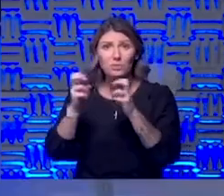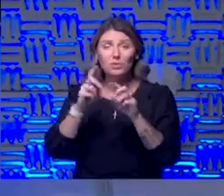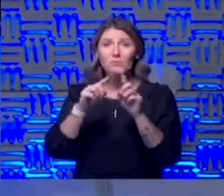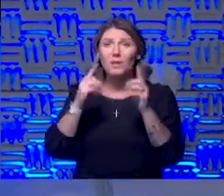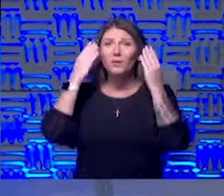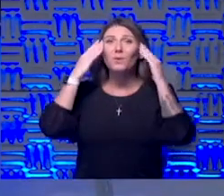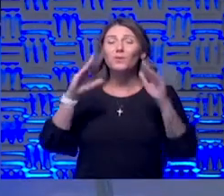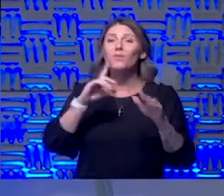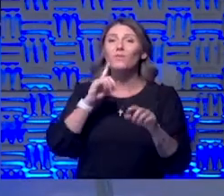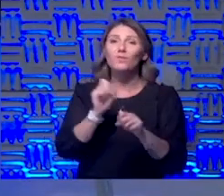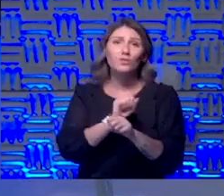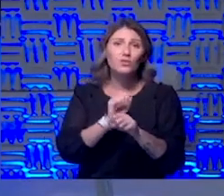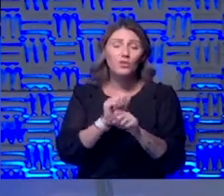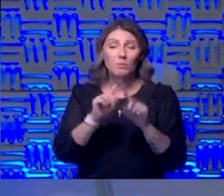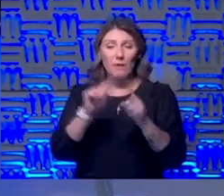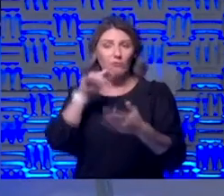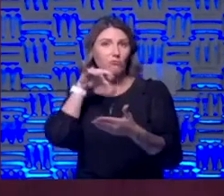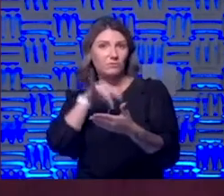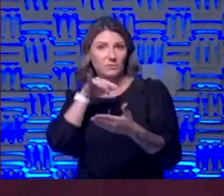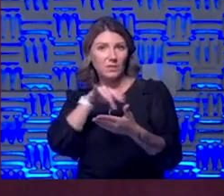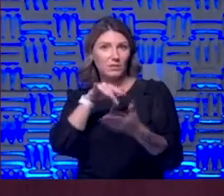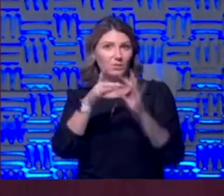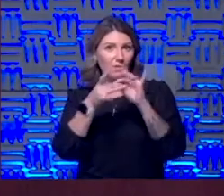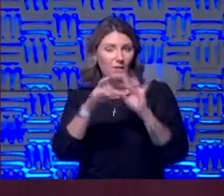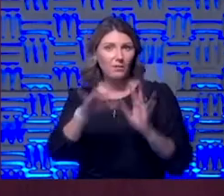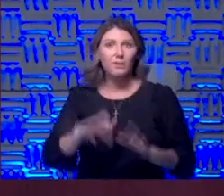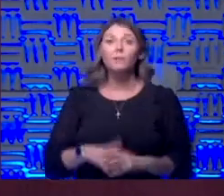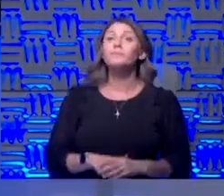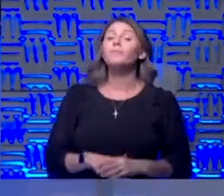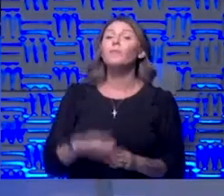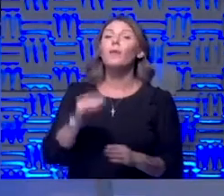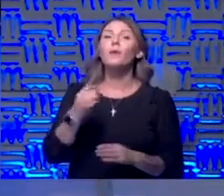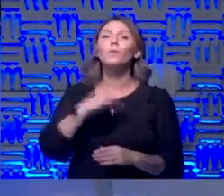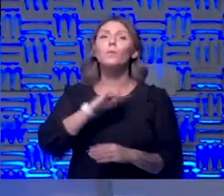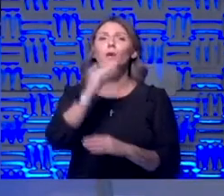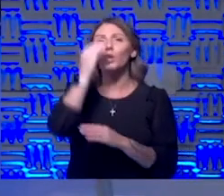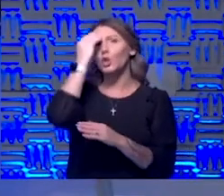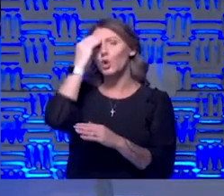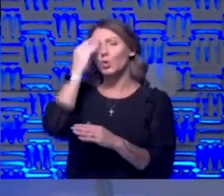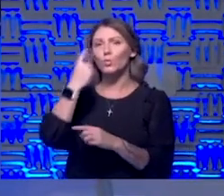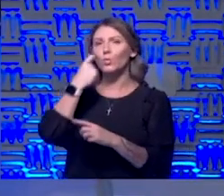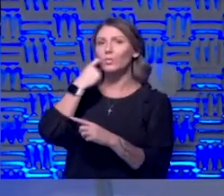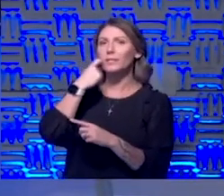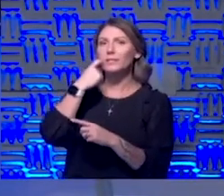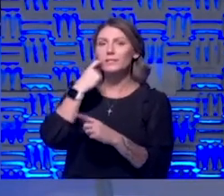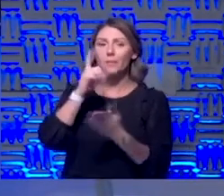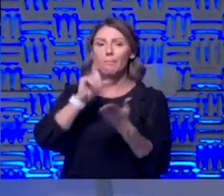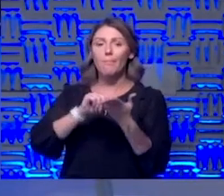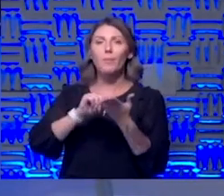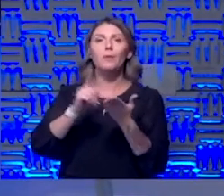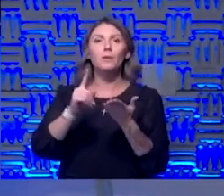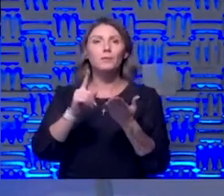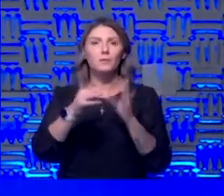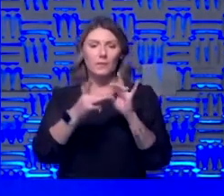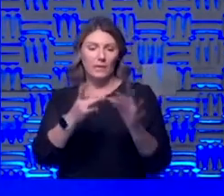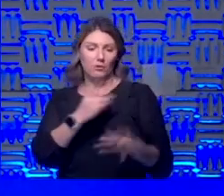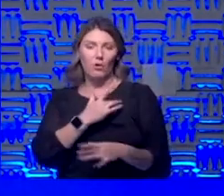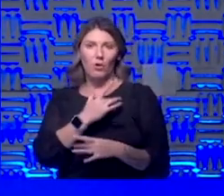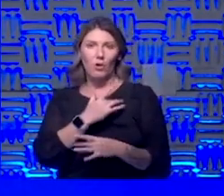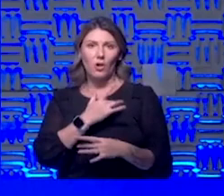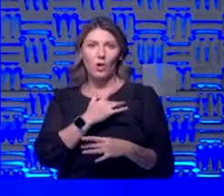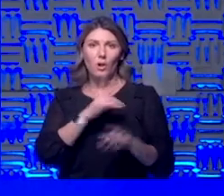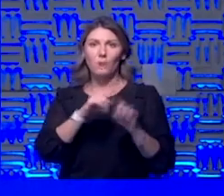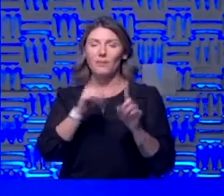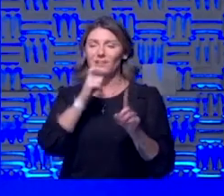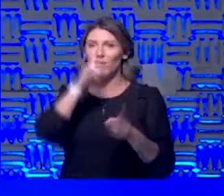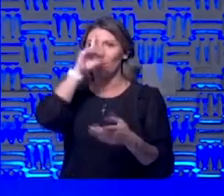this need their studies going now on the way too and we know from some recent um publications on the heart although i